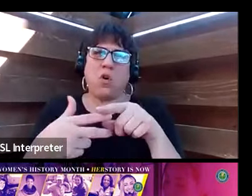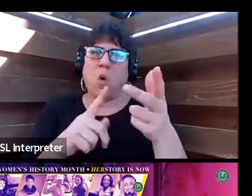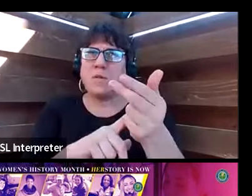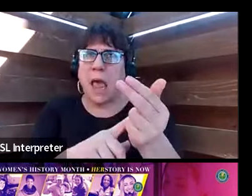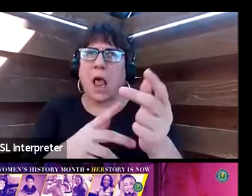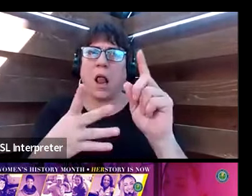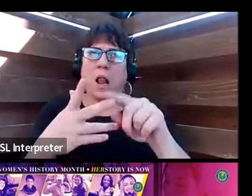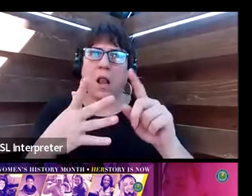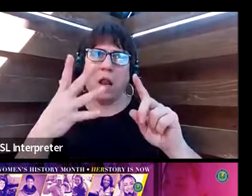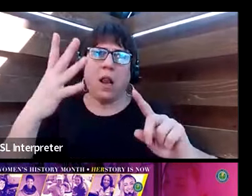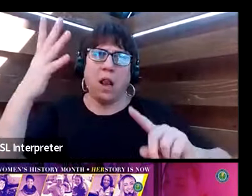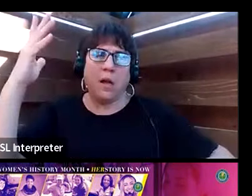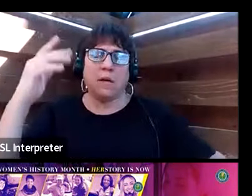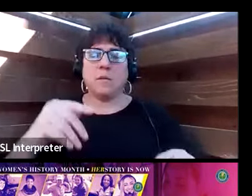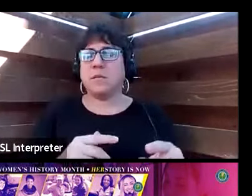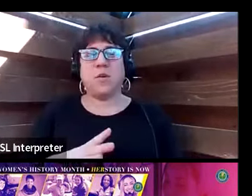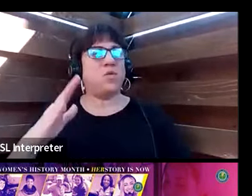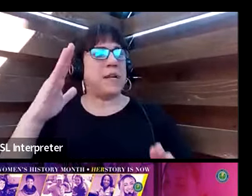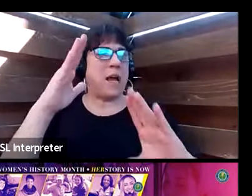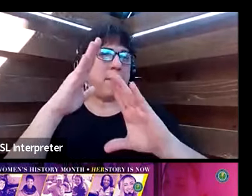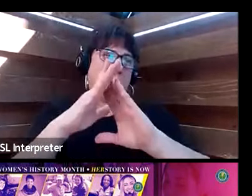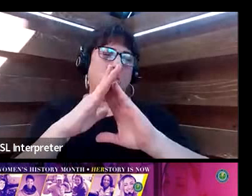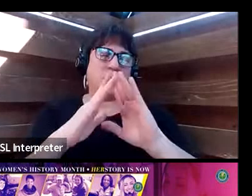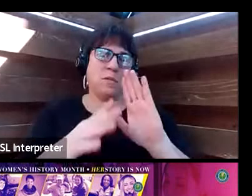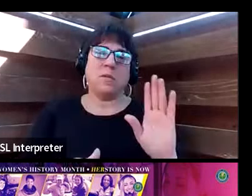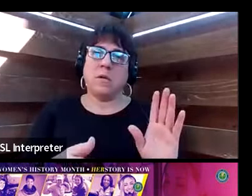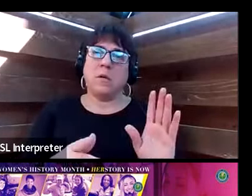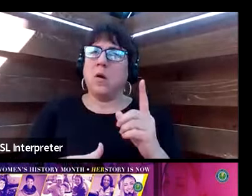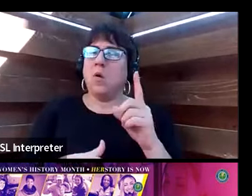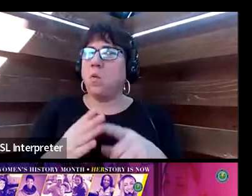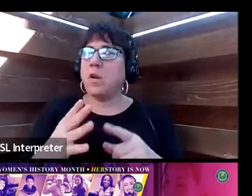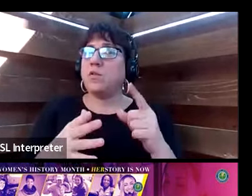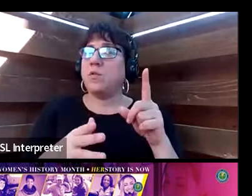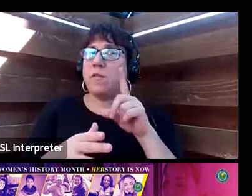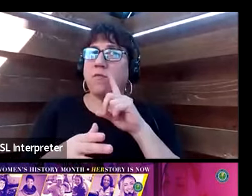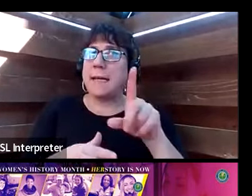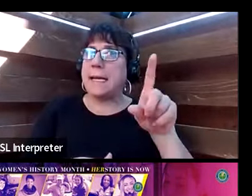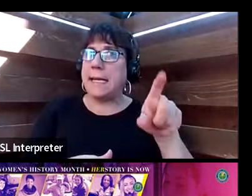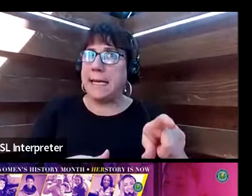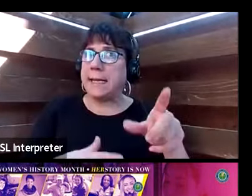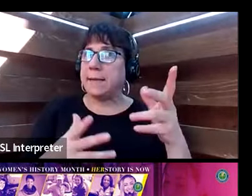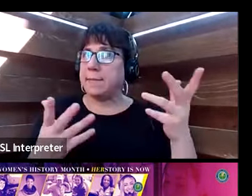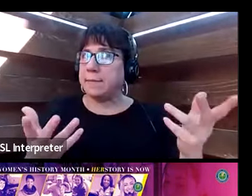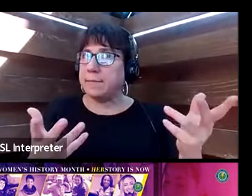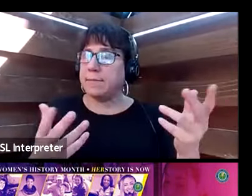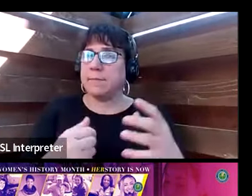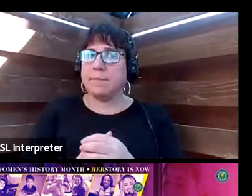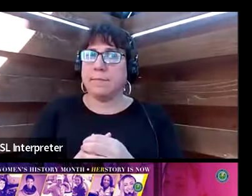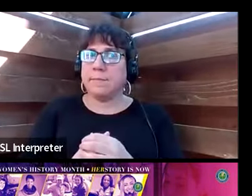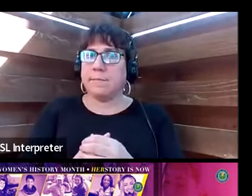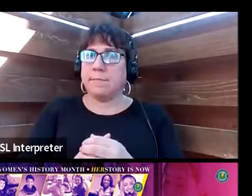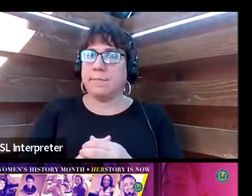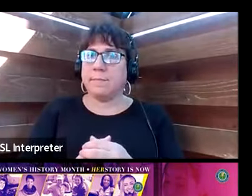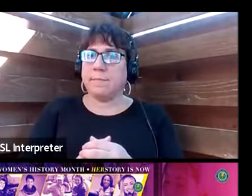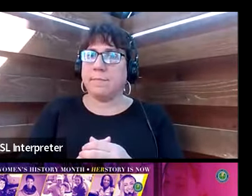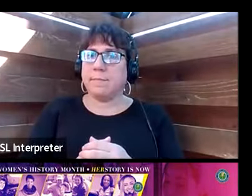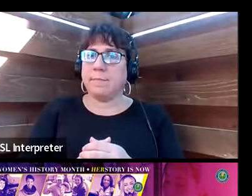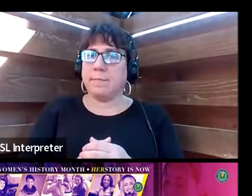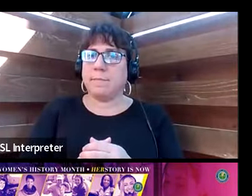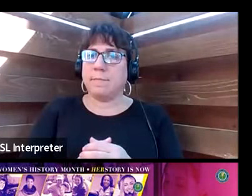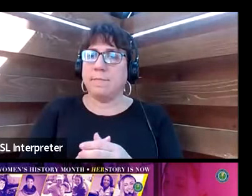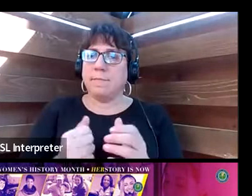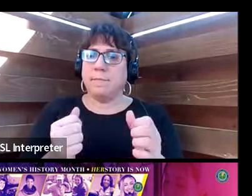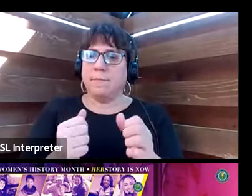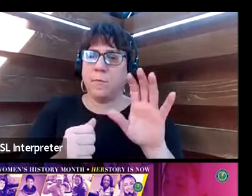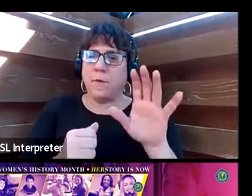And I said, oh, time out. What is it that they really need? And so with